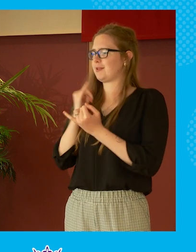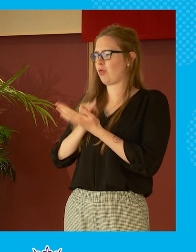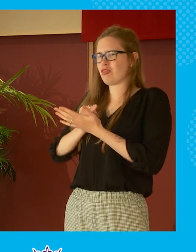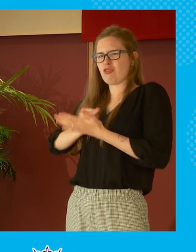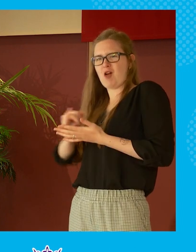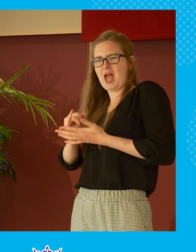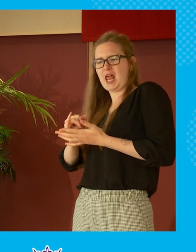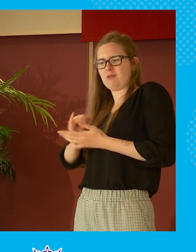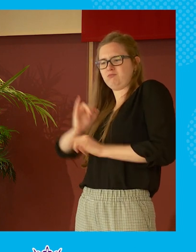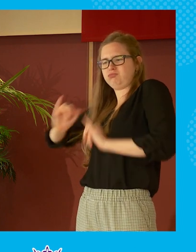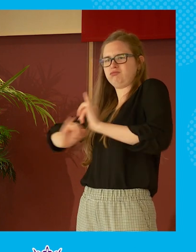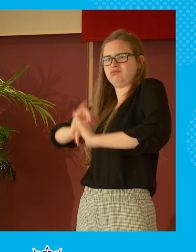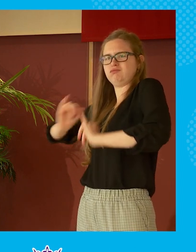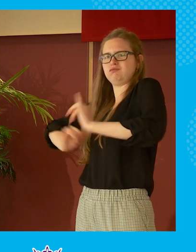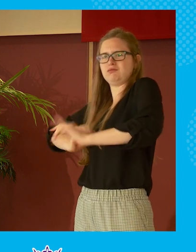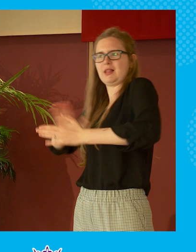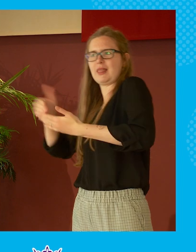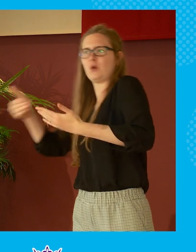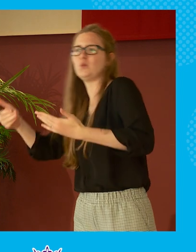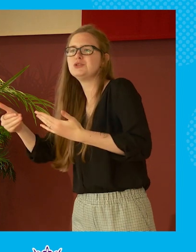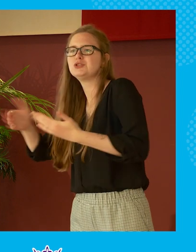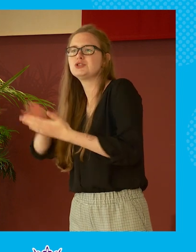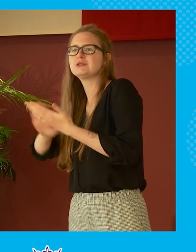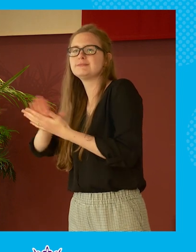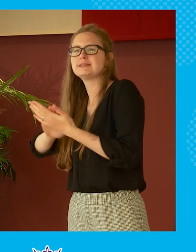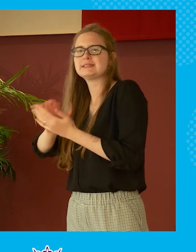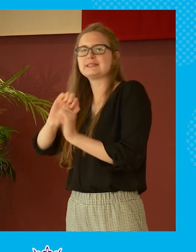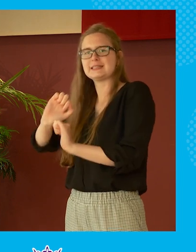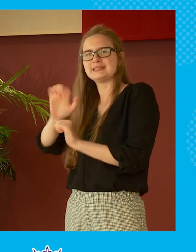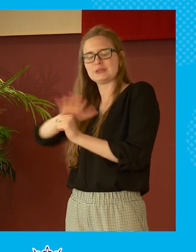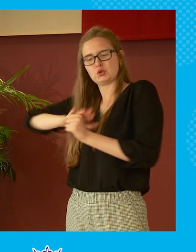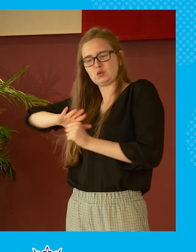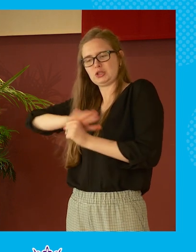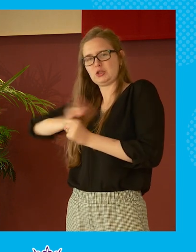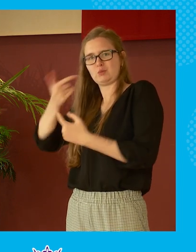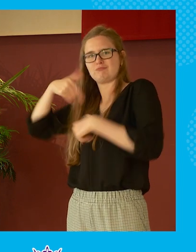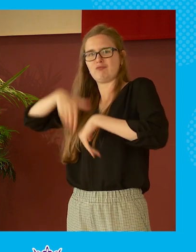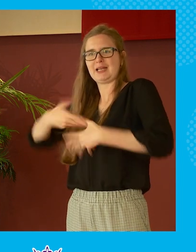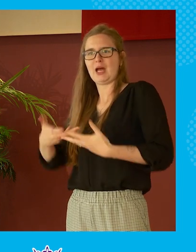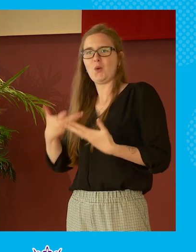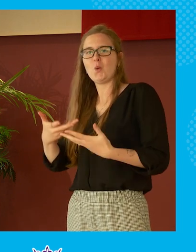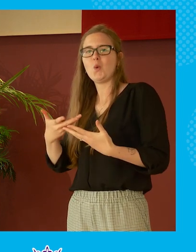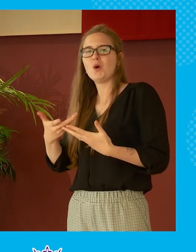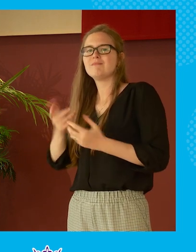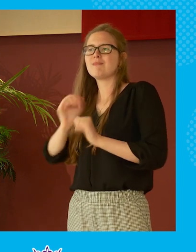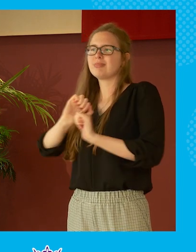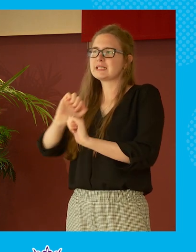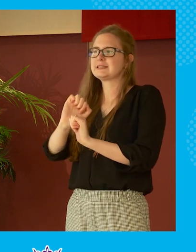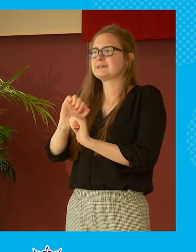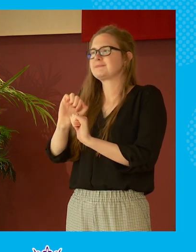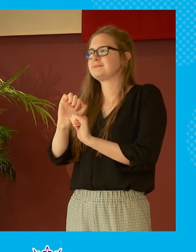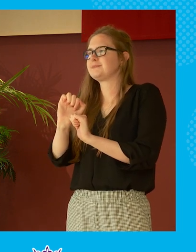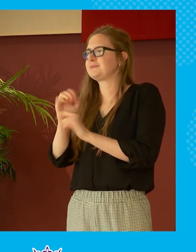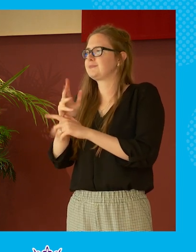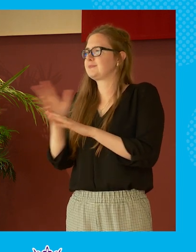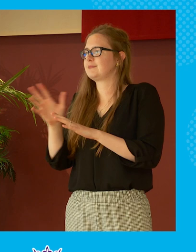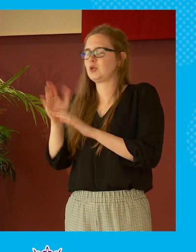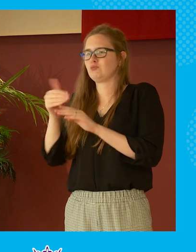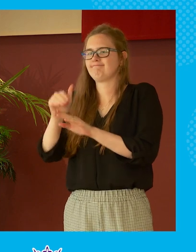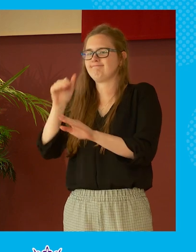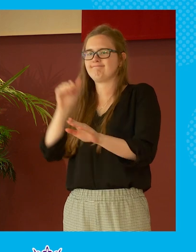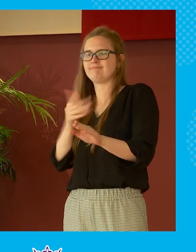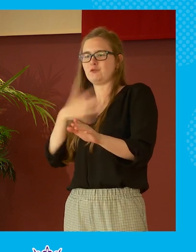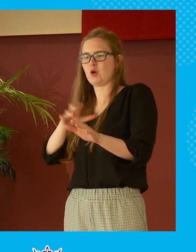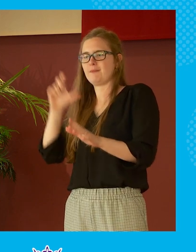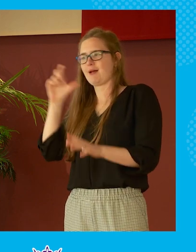accusatorial language then this will this situation we're in just now and i you know i don't in any way step away